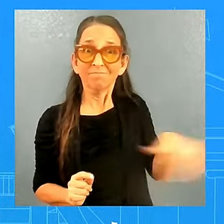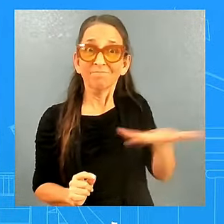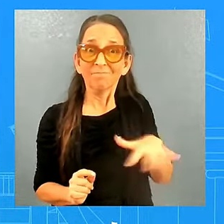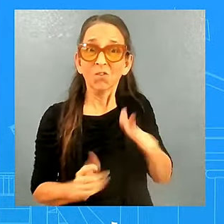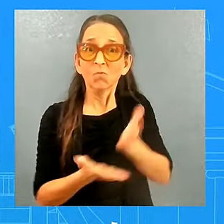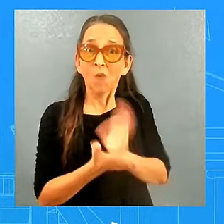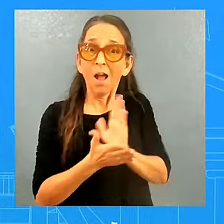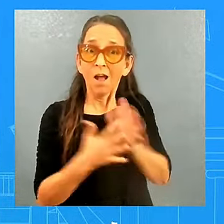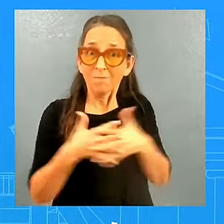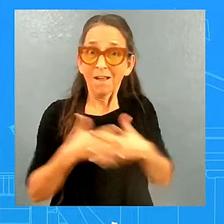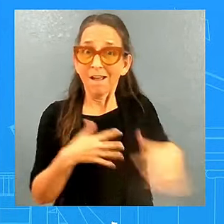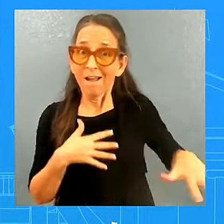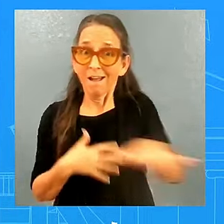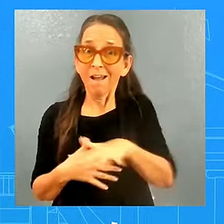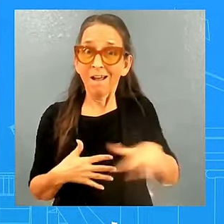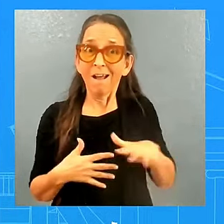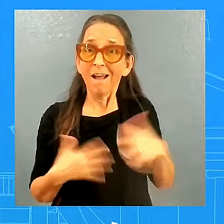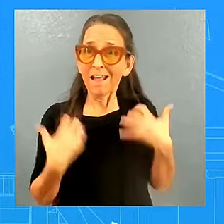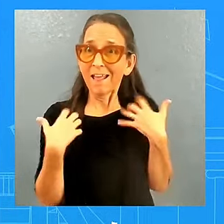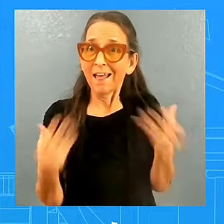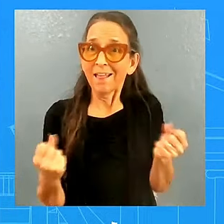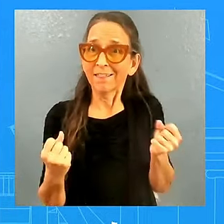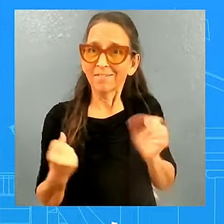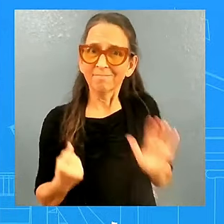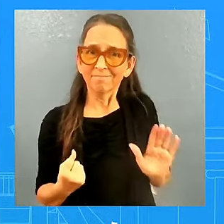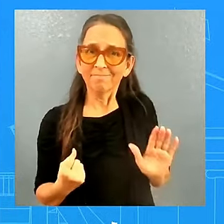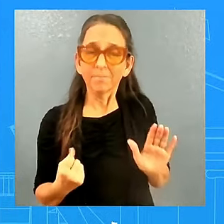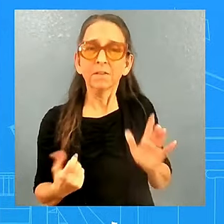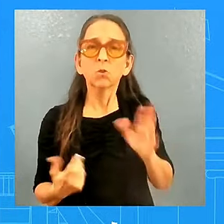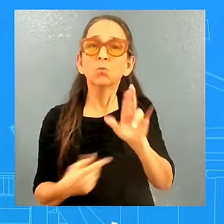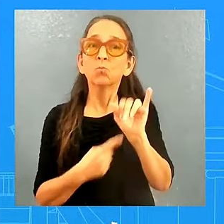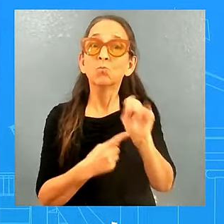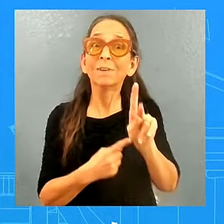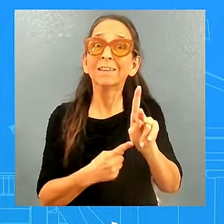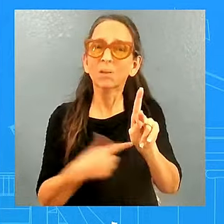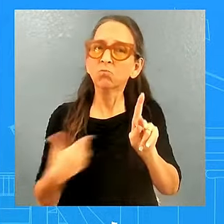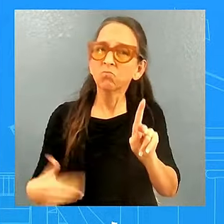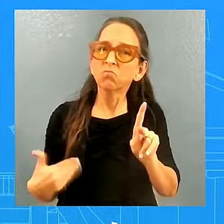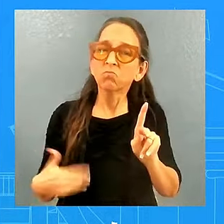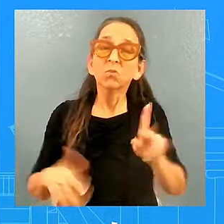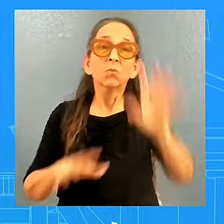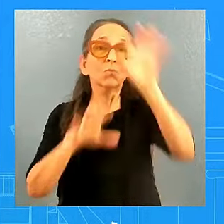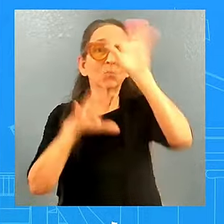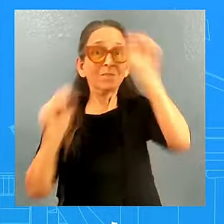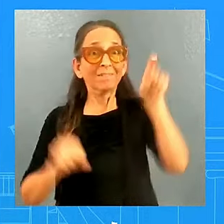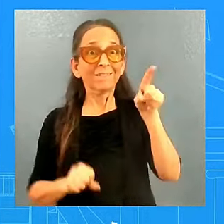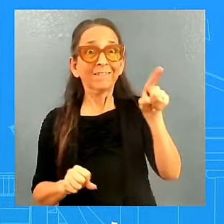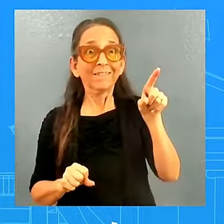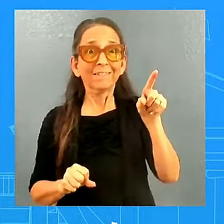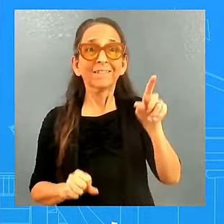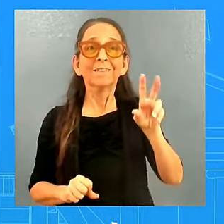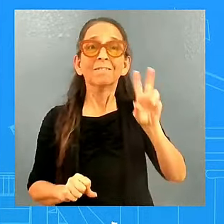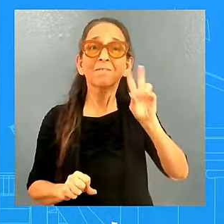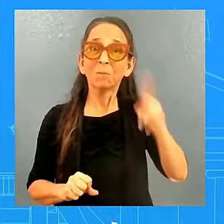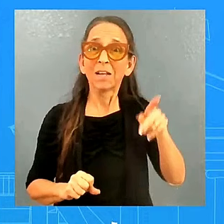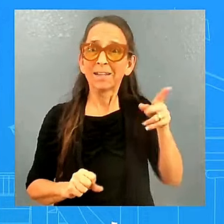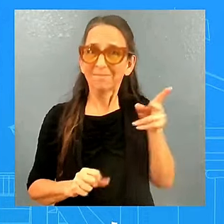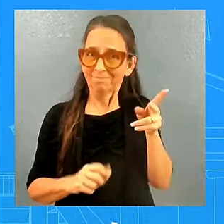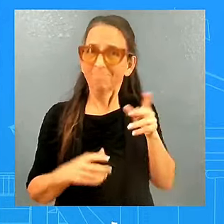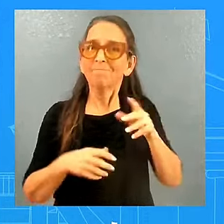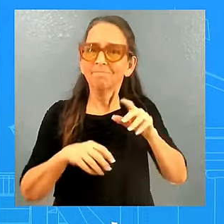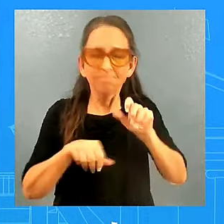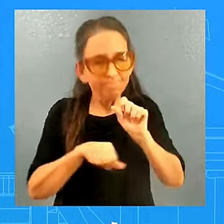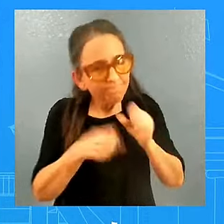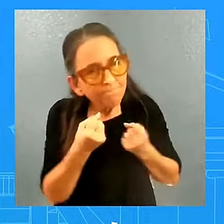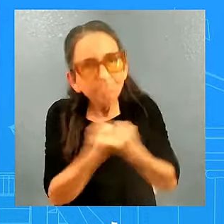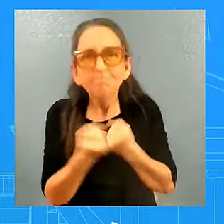what I can say is the president and the vice president is going to continue to stand with majority of Americans on calling on Congress to restore the